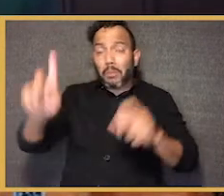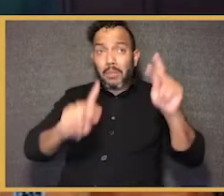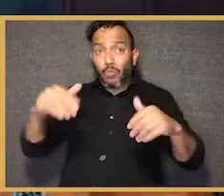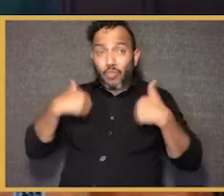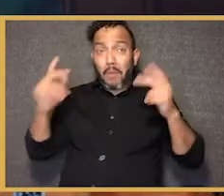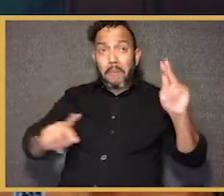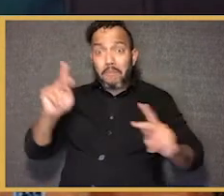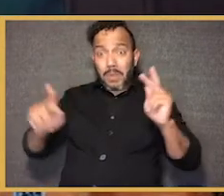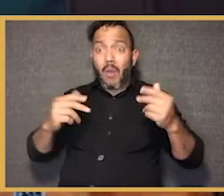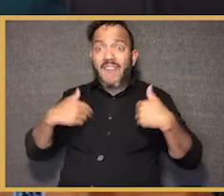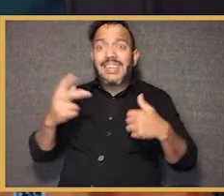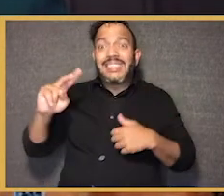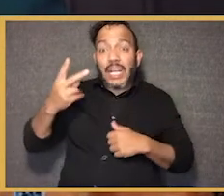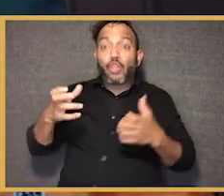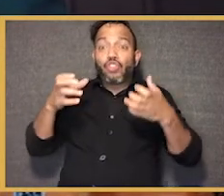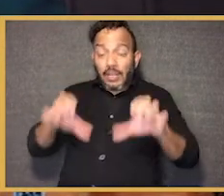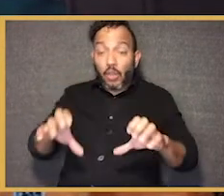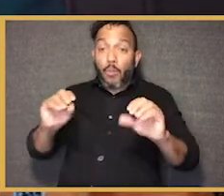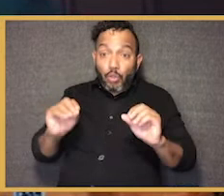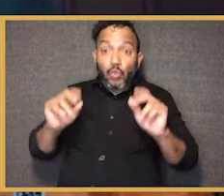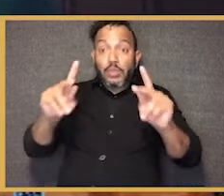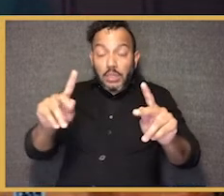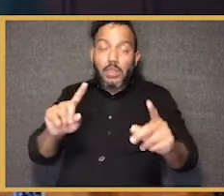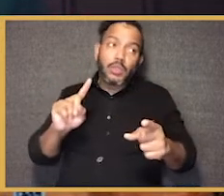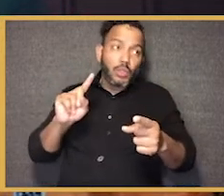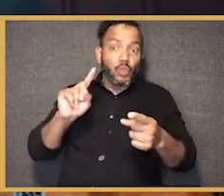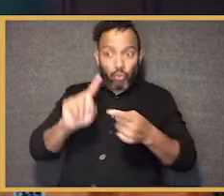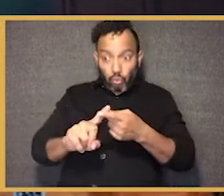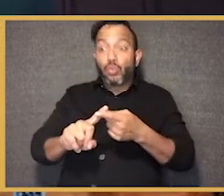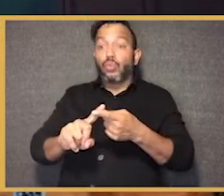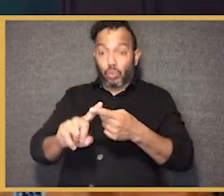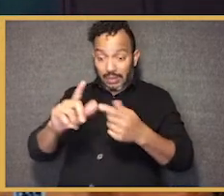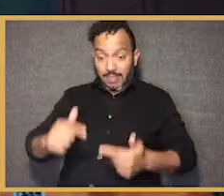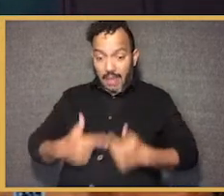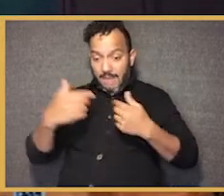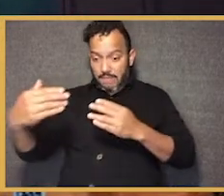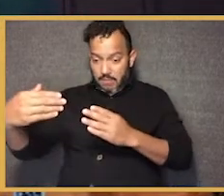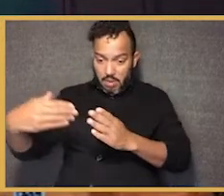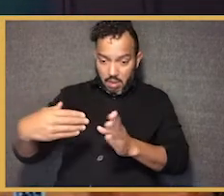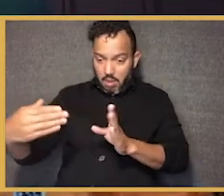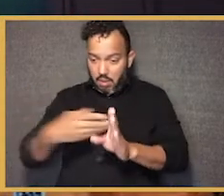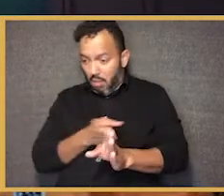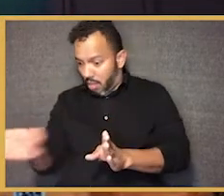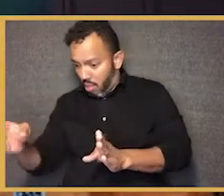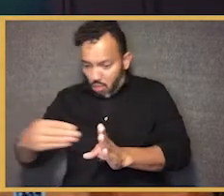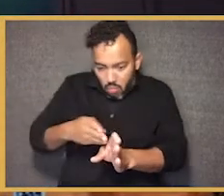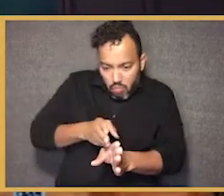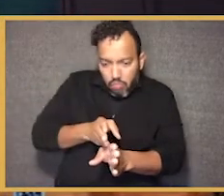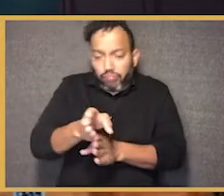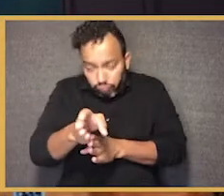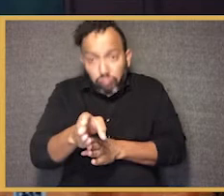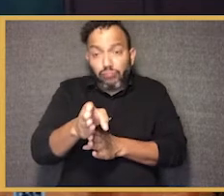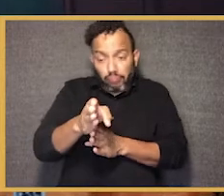do we make sure that we're giving young people second chances, opportunities to get their life back on track when